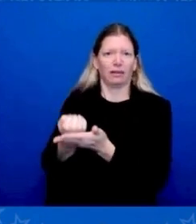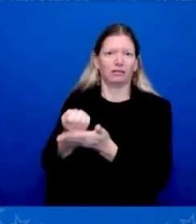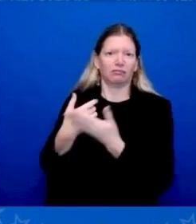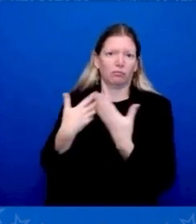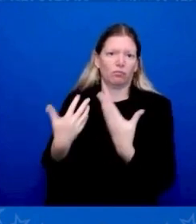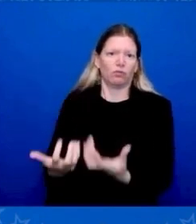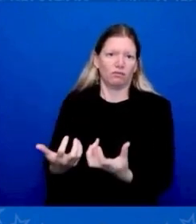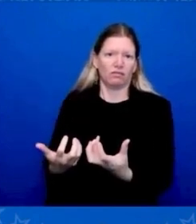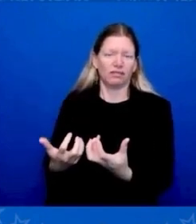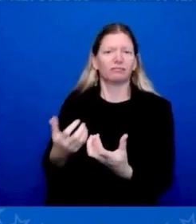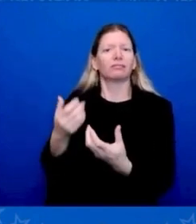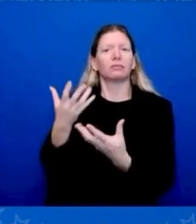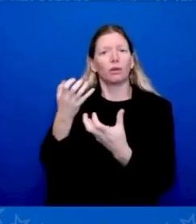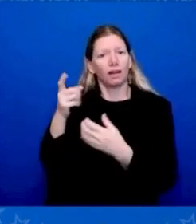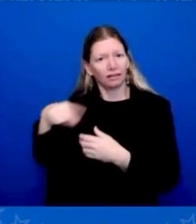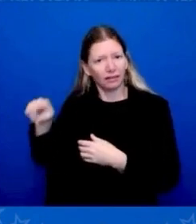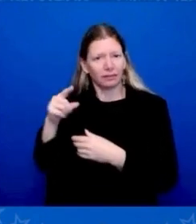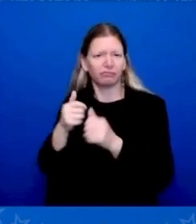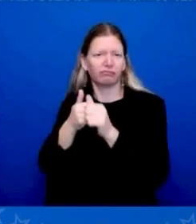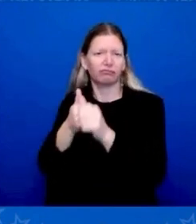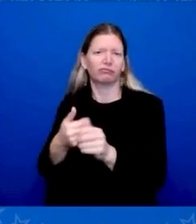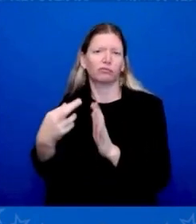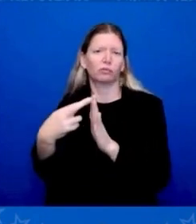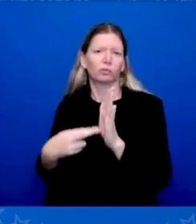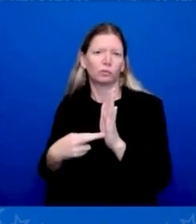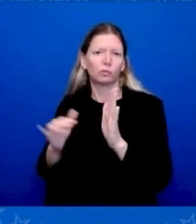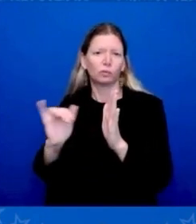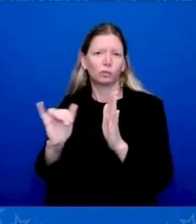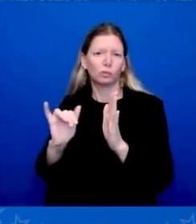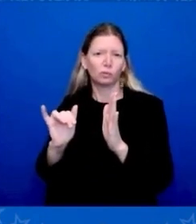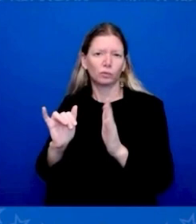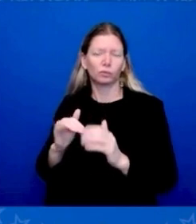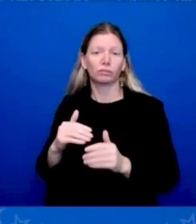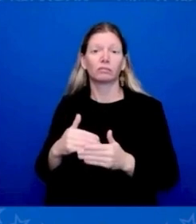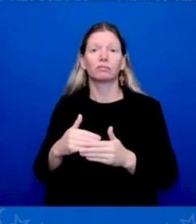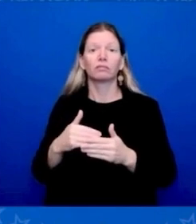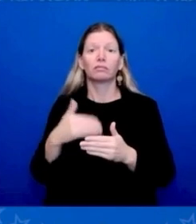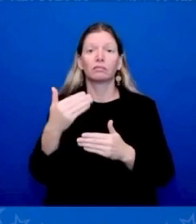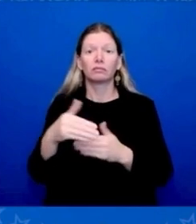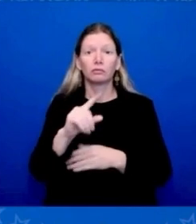The next question was to Bloomberg.